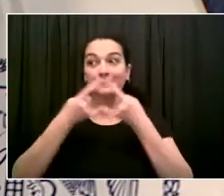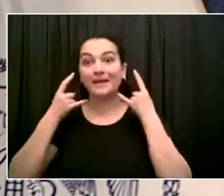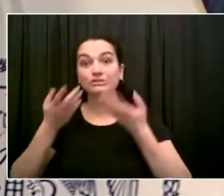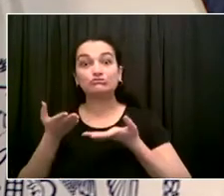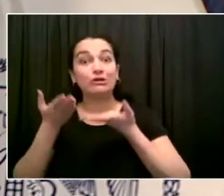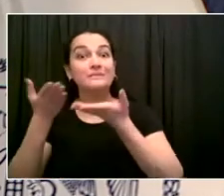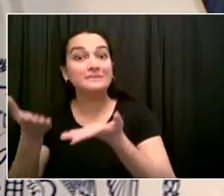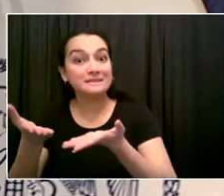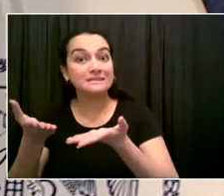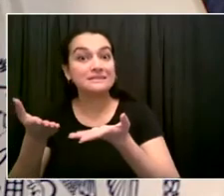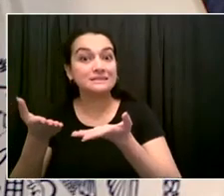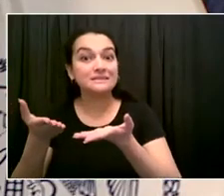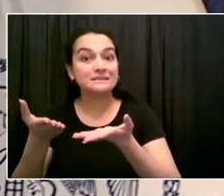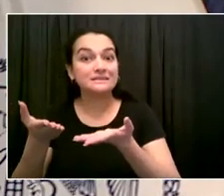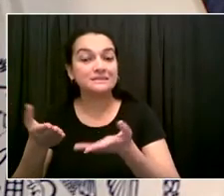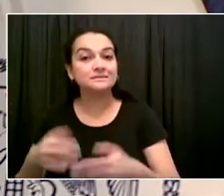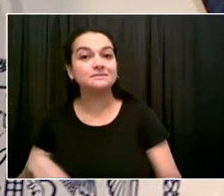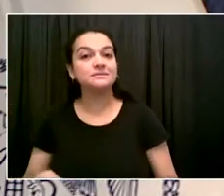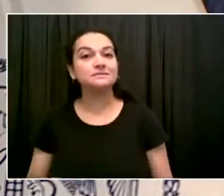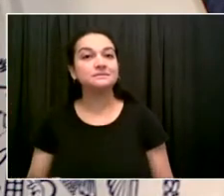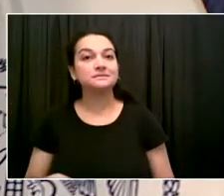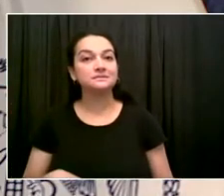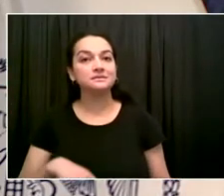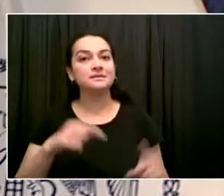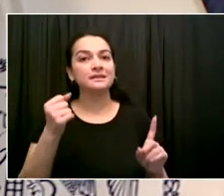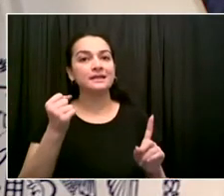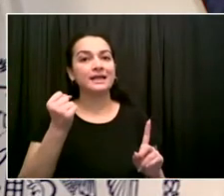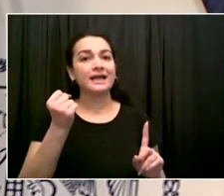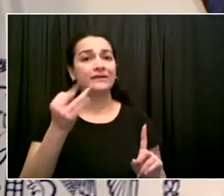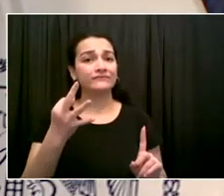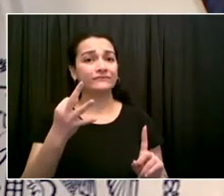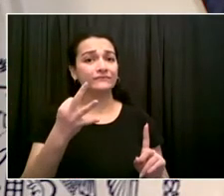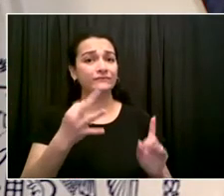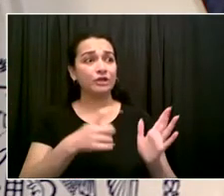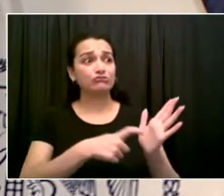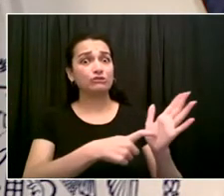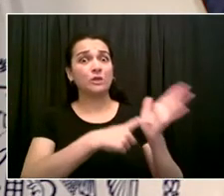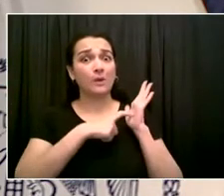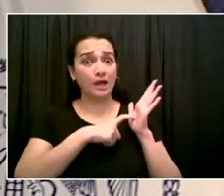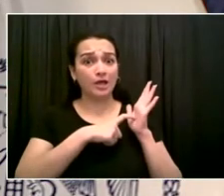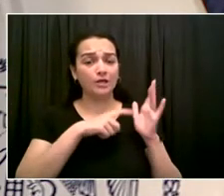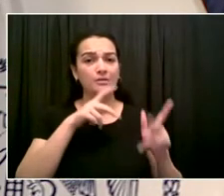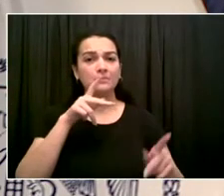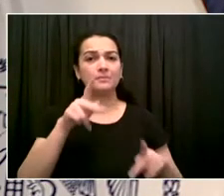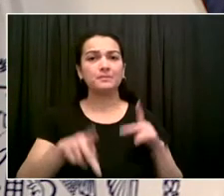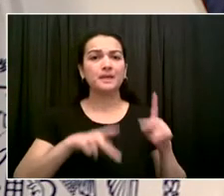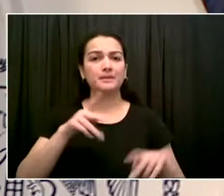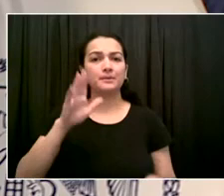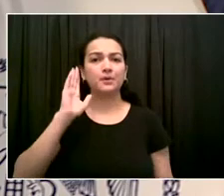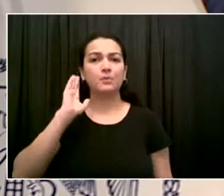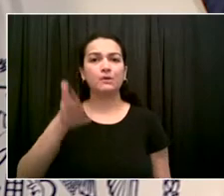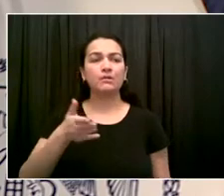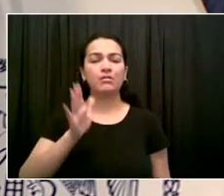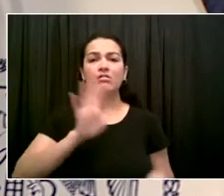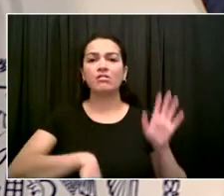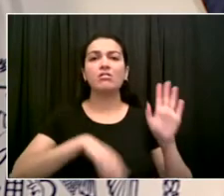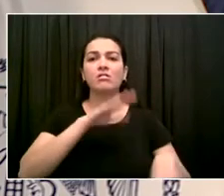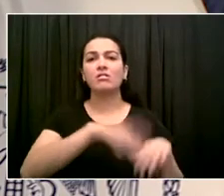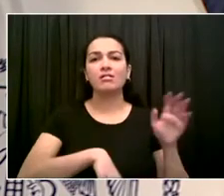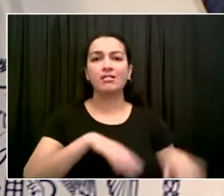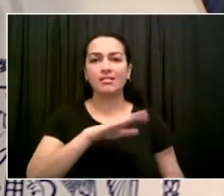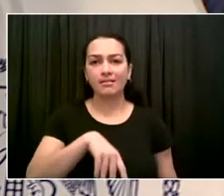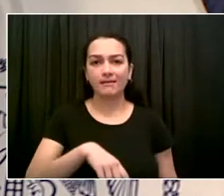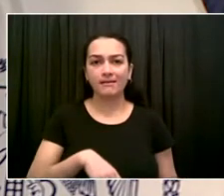simply wouldn't be the compliance and that also it would require an enforcement that you really wouldn't necessarily have the